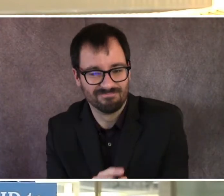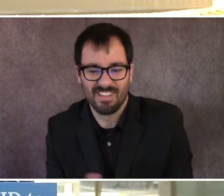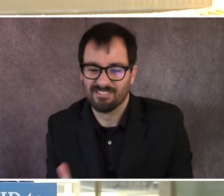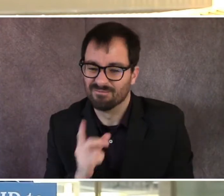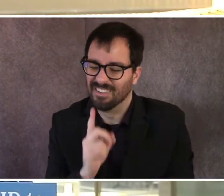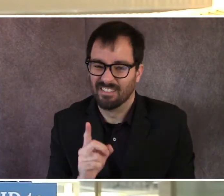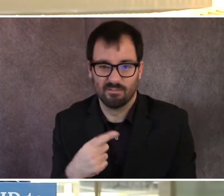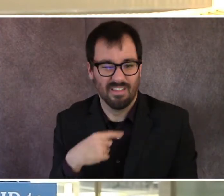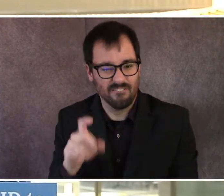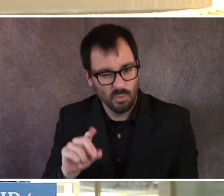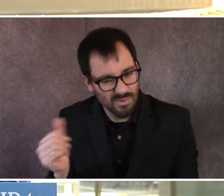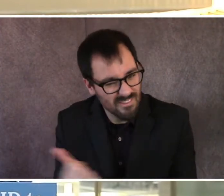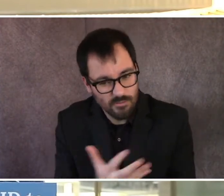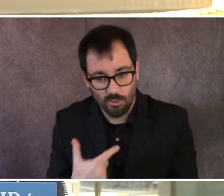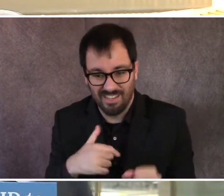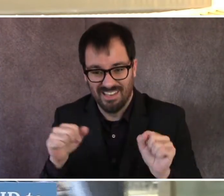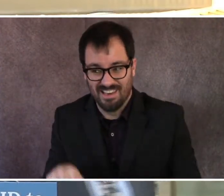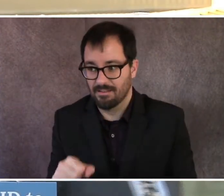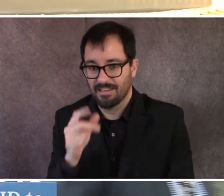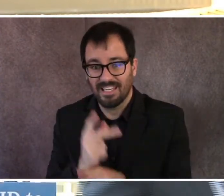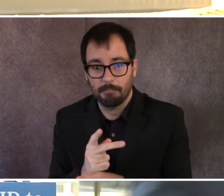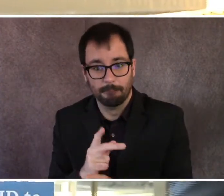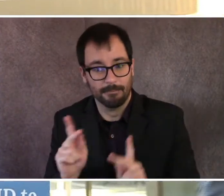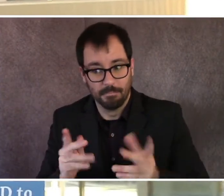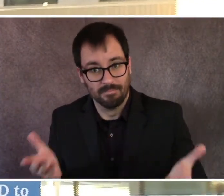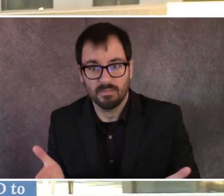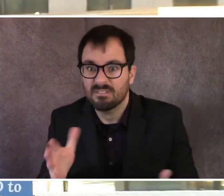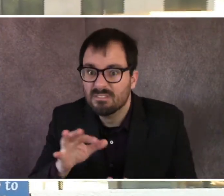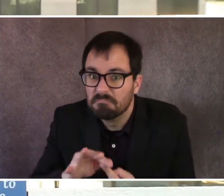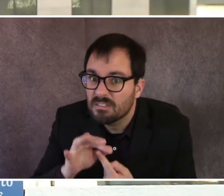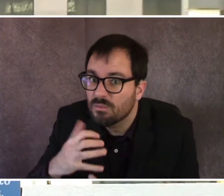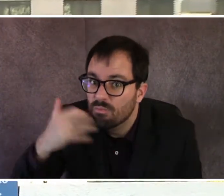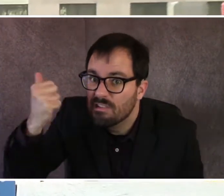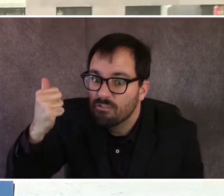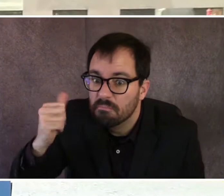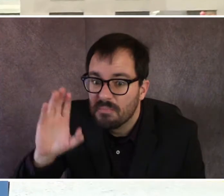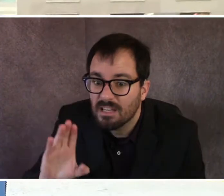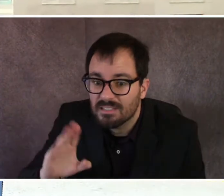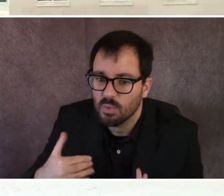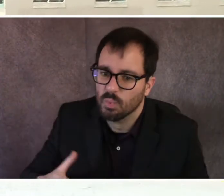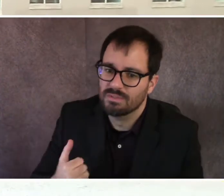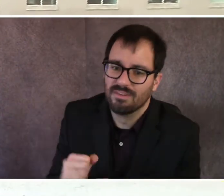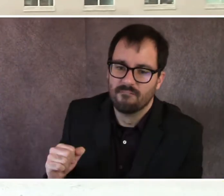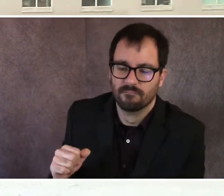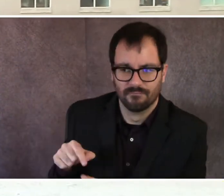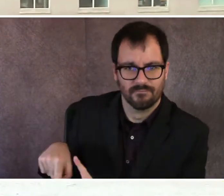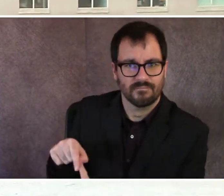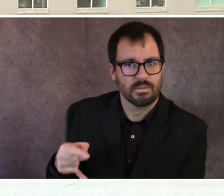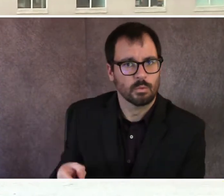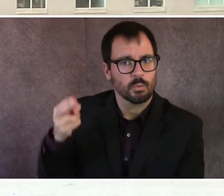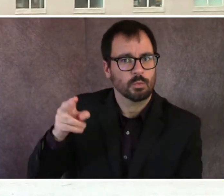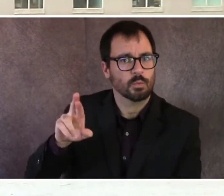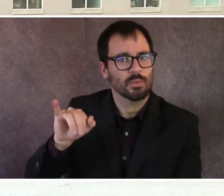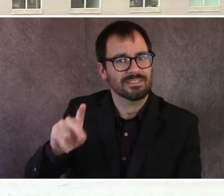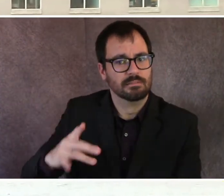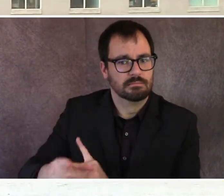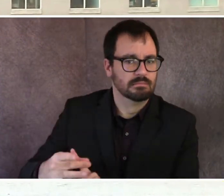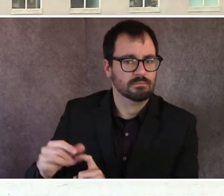who will be at greater risk for the spread. A few